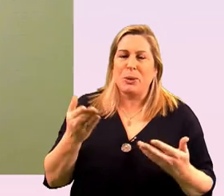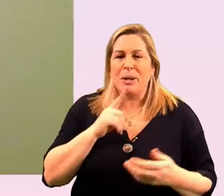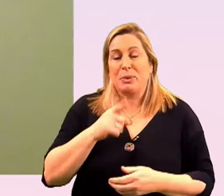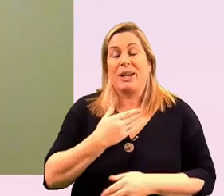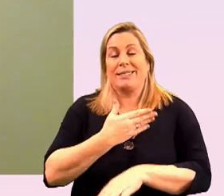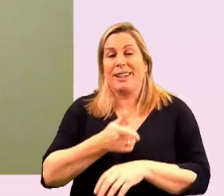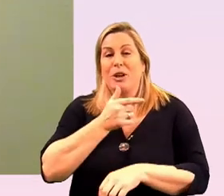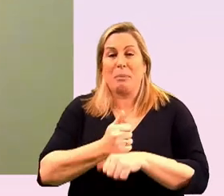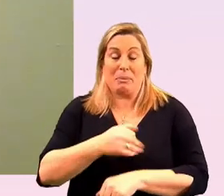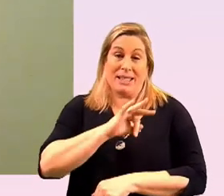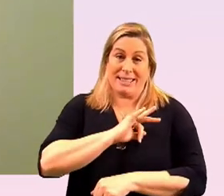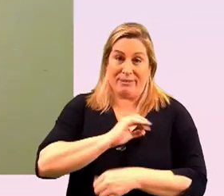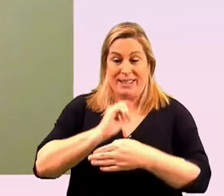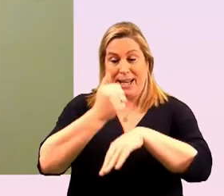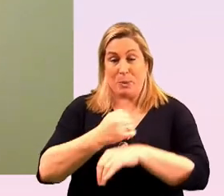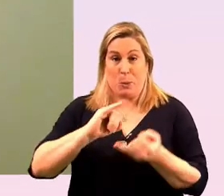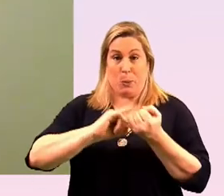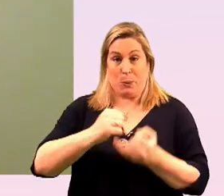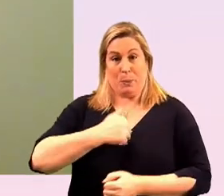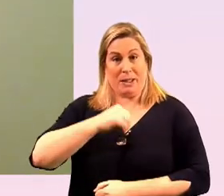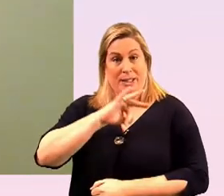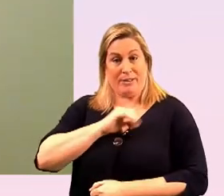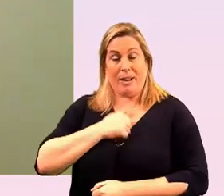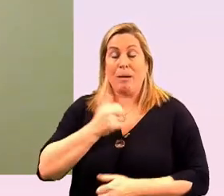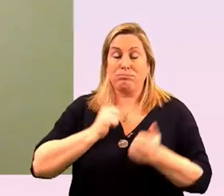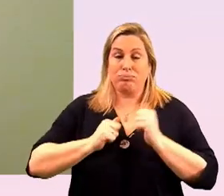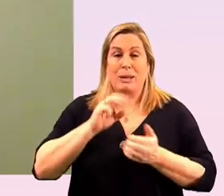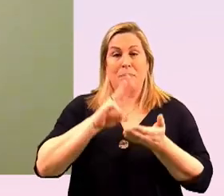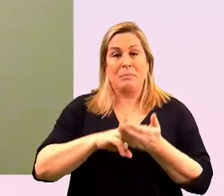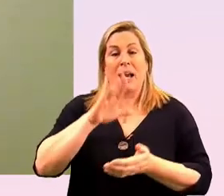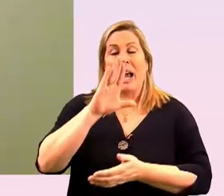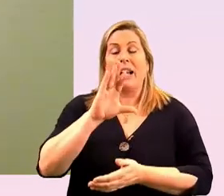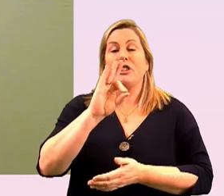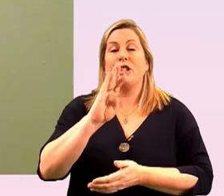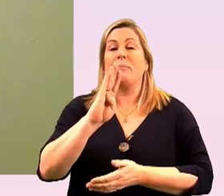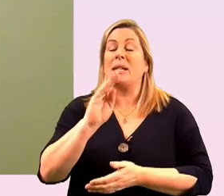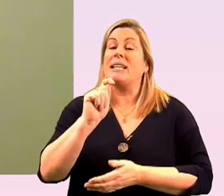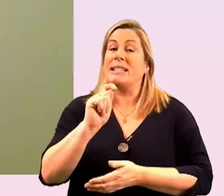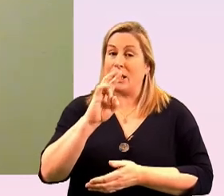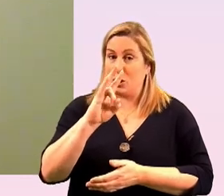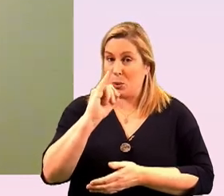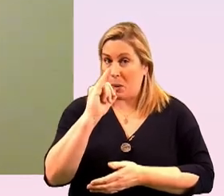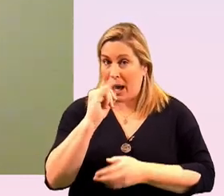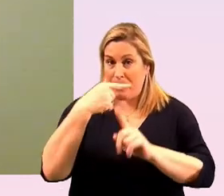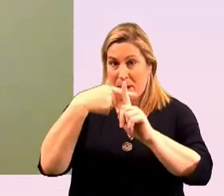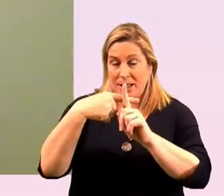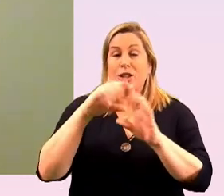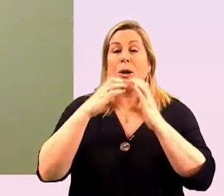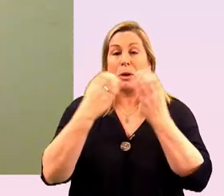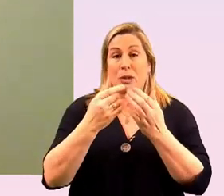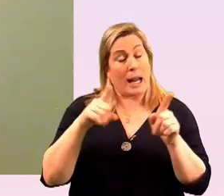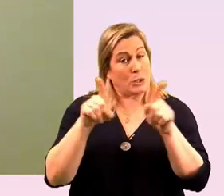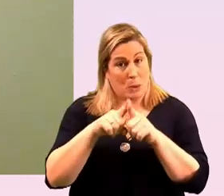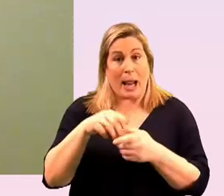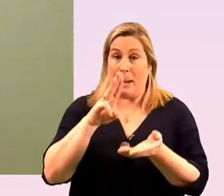myself to set the scene a little bit um i'm a proud member of the lgbtqi plus community um and i'm also a proud member of the traveling